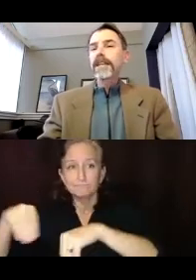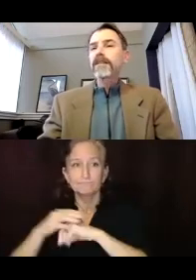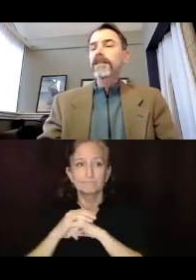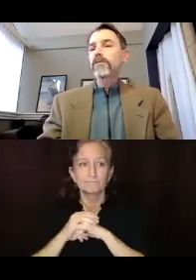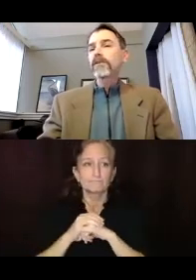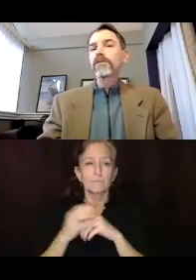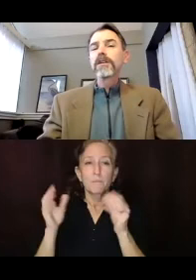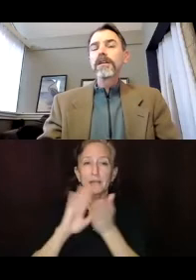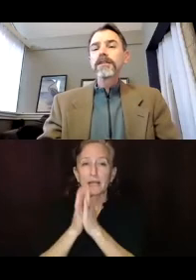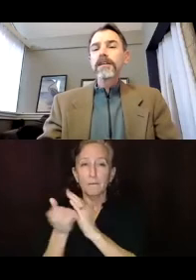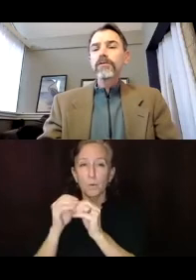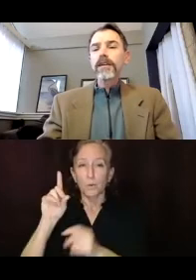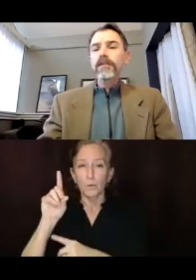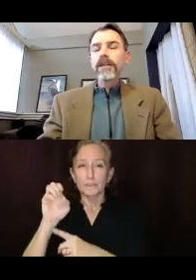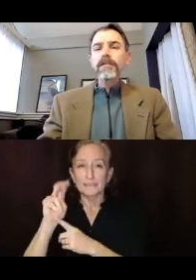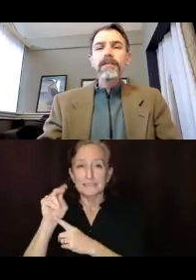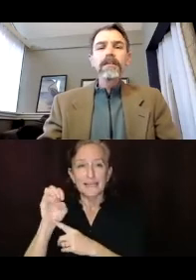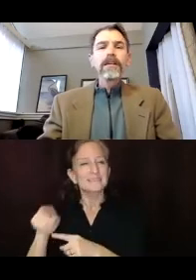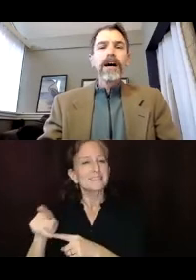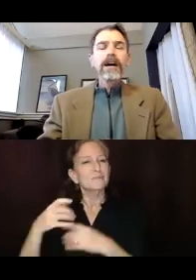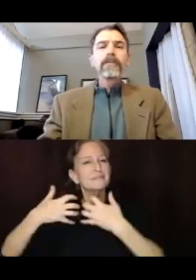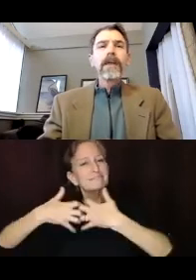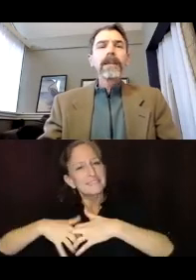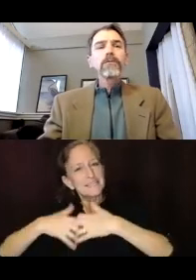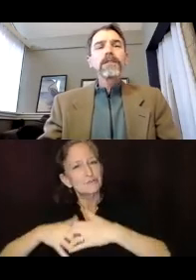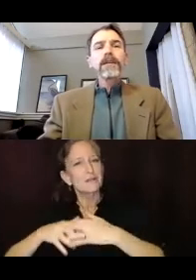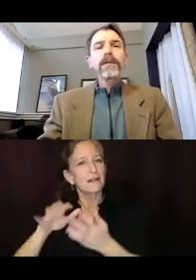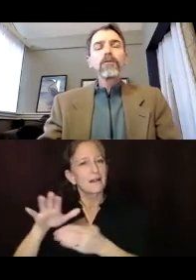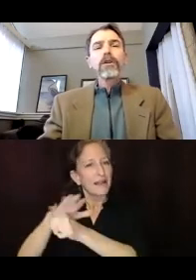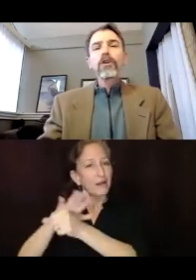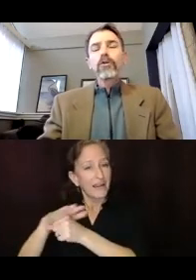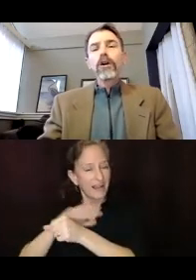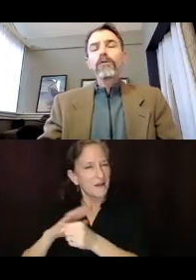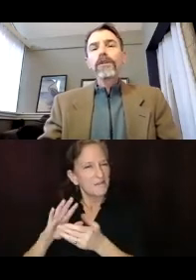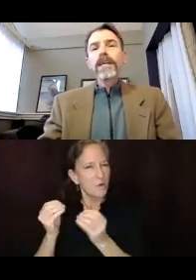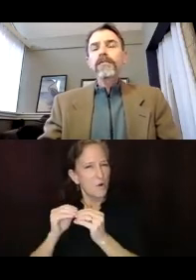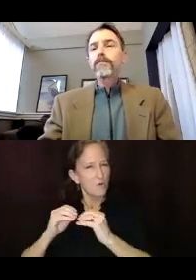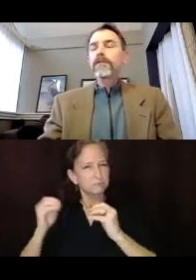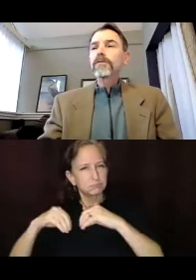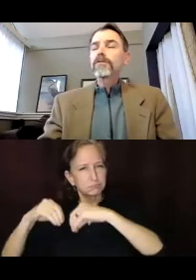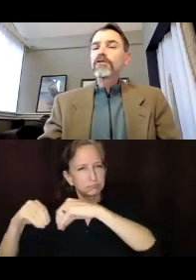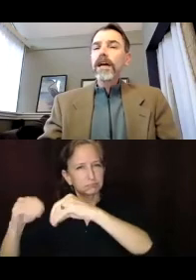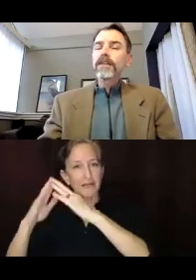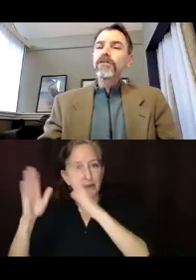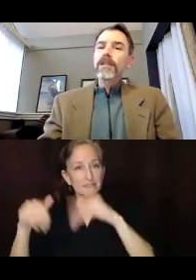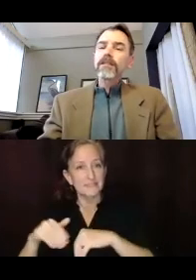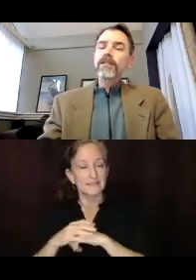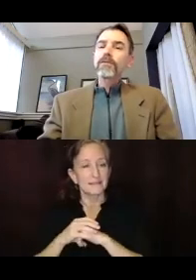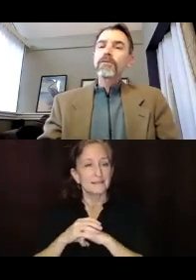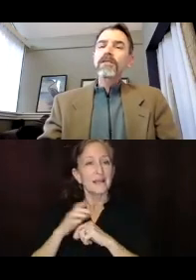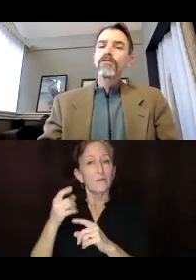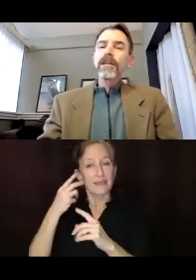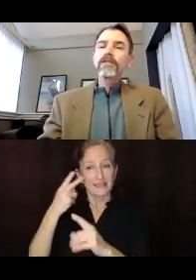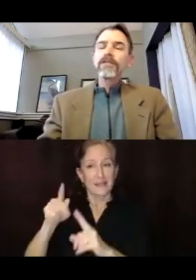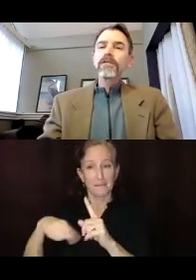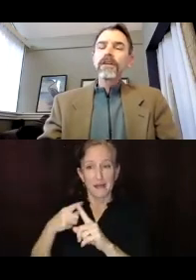more density. These were the old industrial areas. Um, and then when we think about overlaying some of the challenges, some of